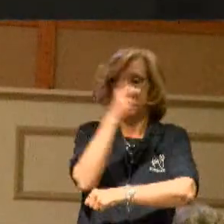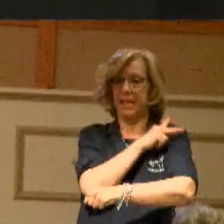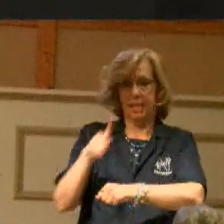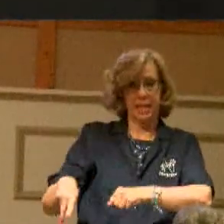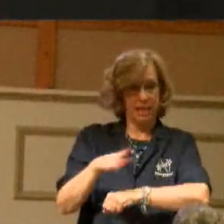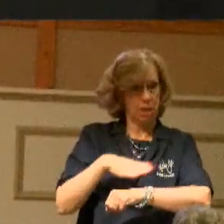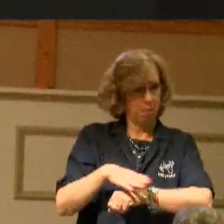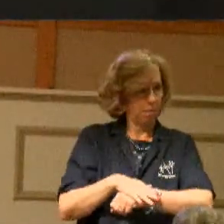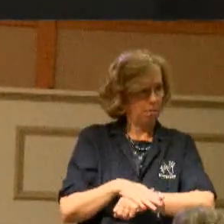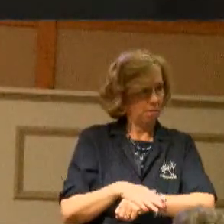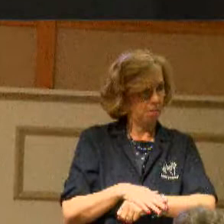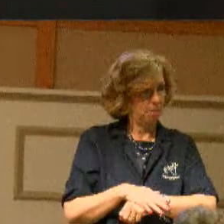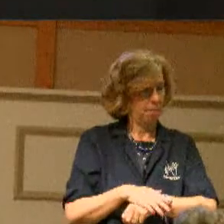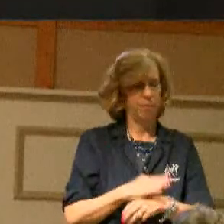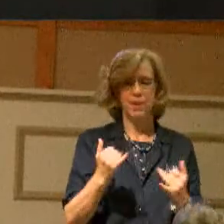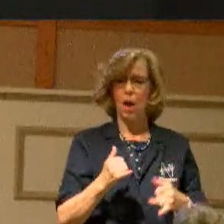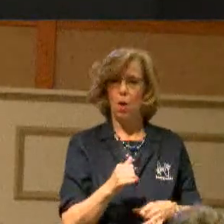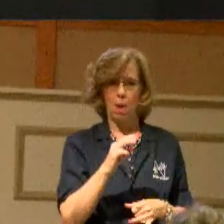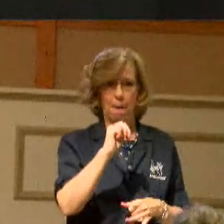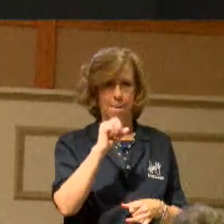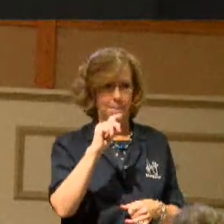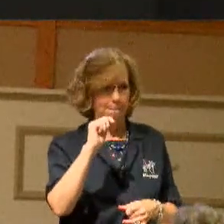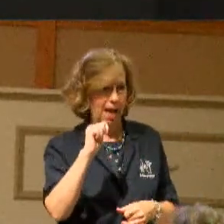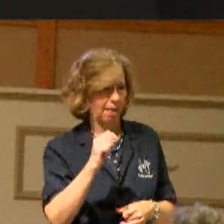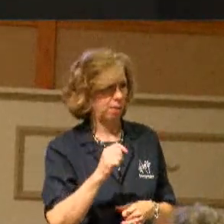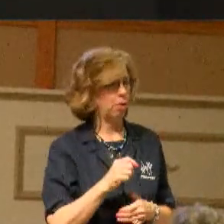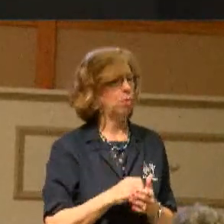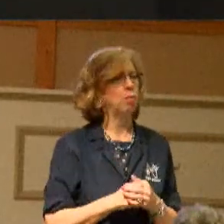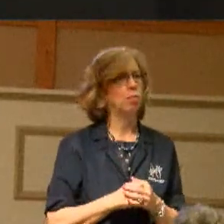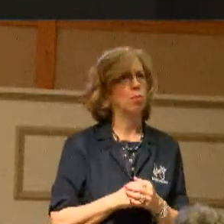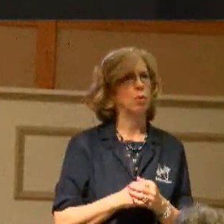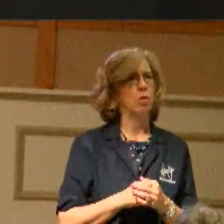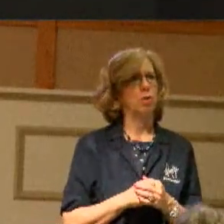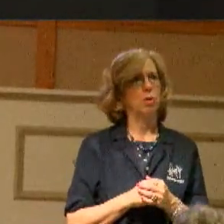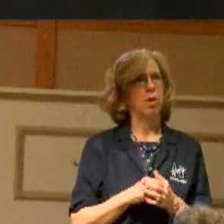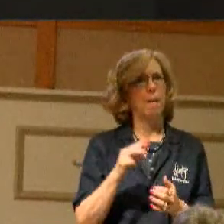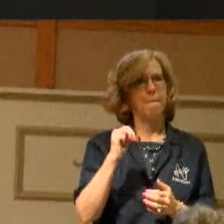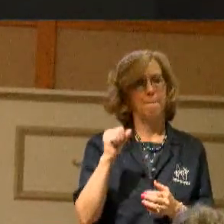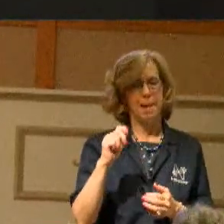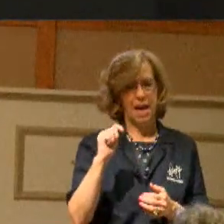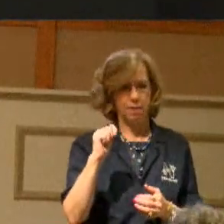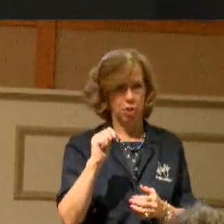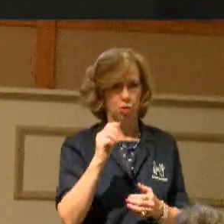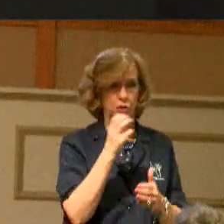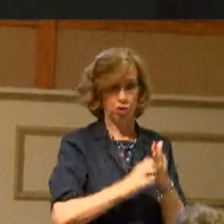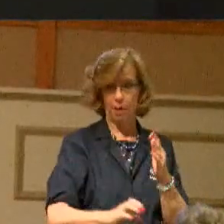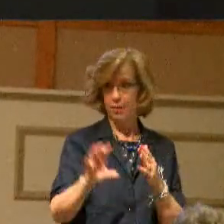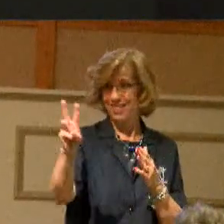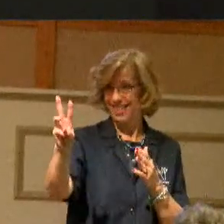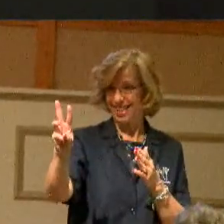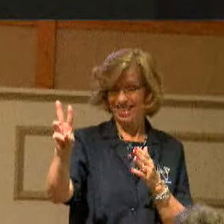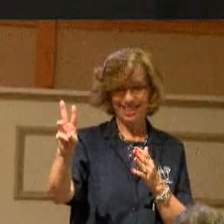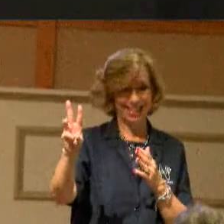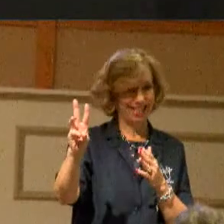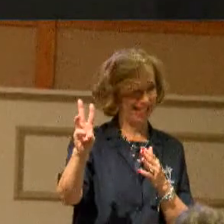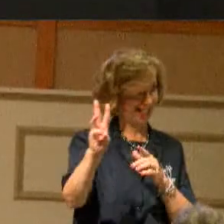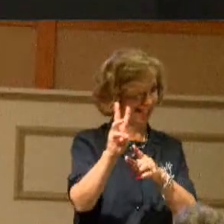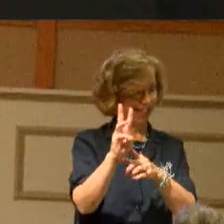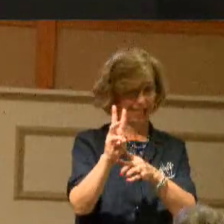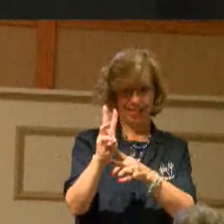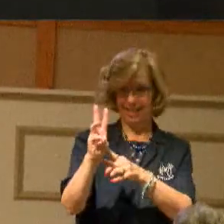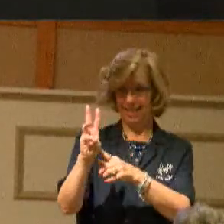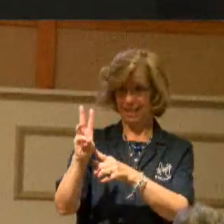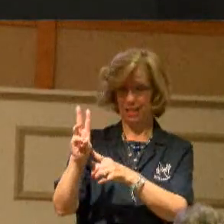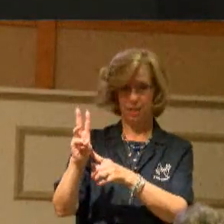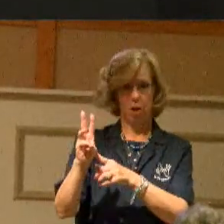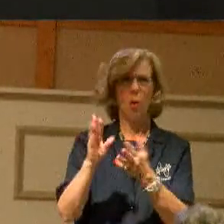Now, you're in Matthew 6, look please with me. Matthew 6. Let's